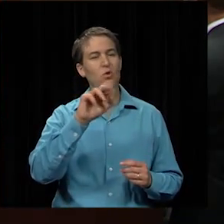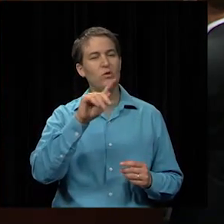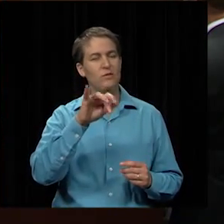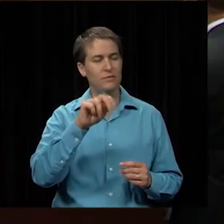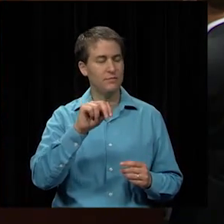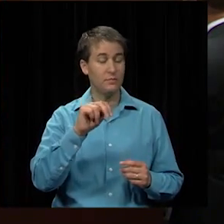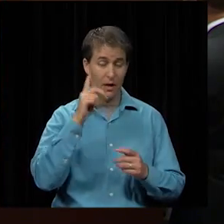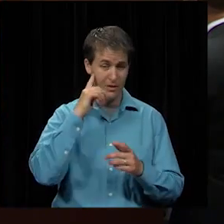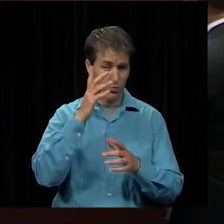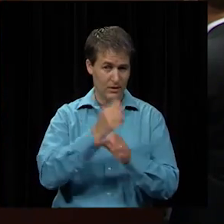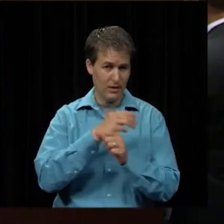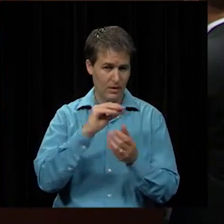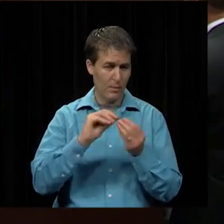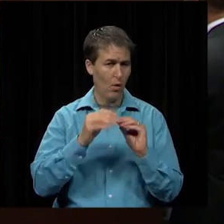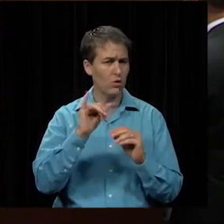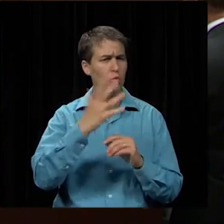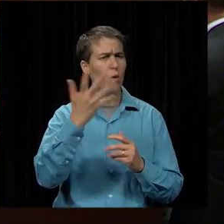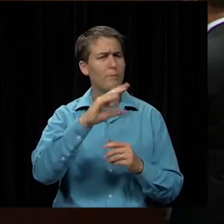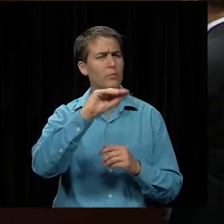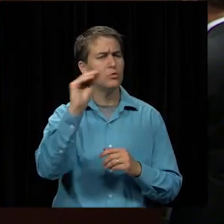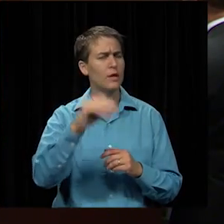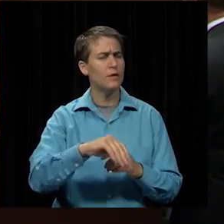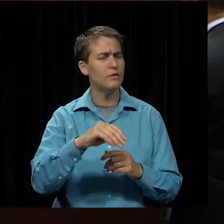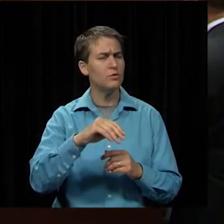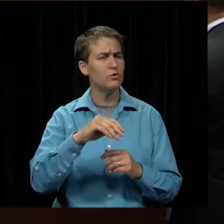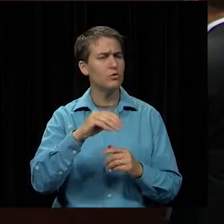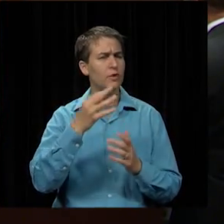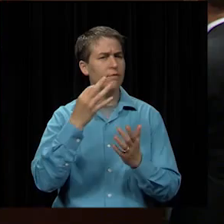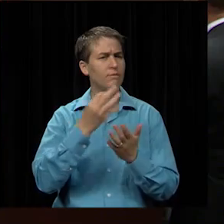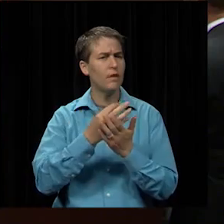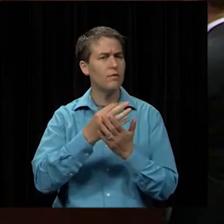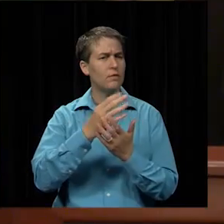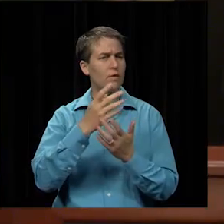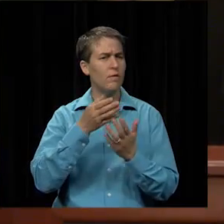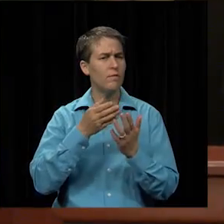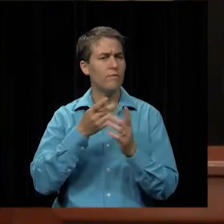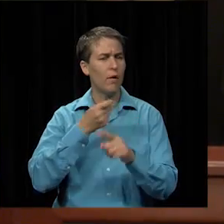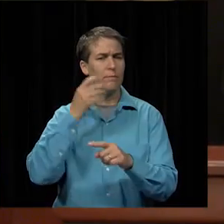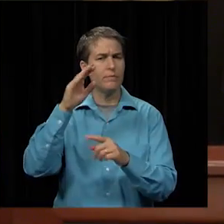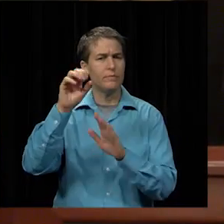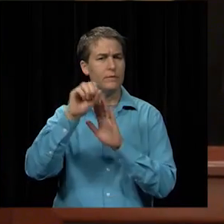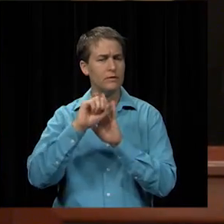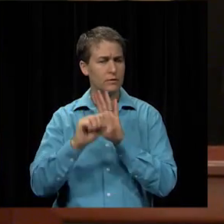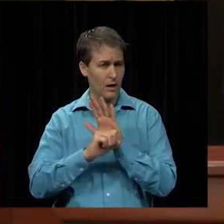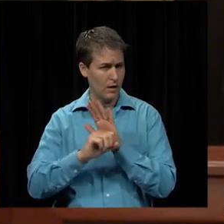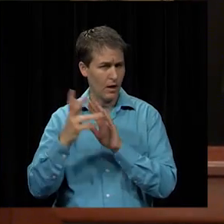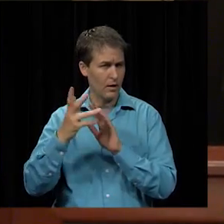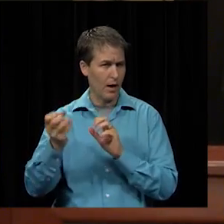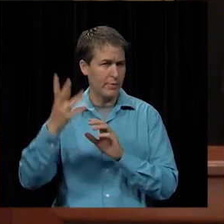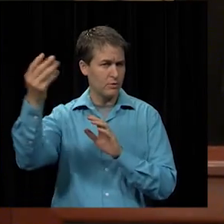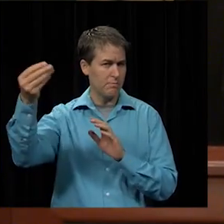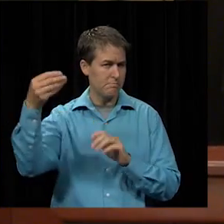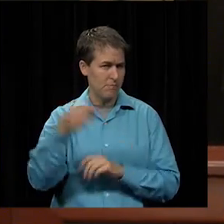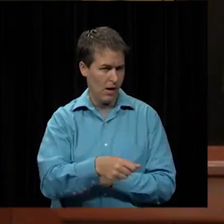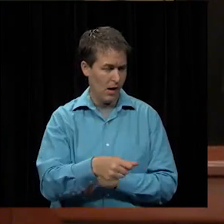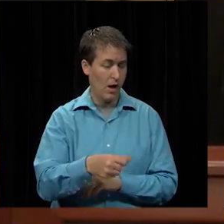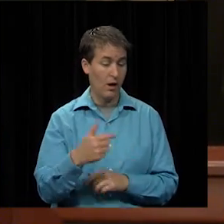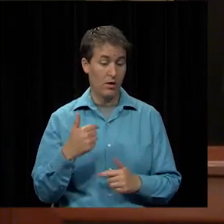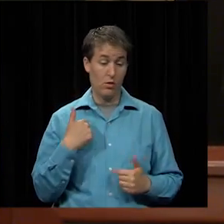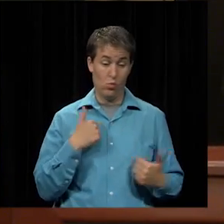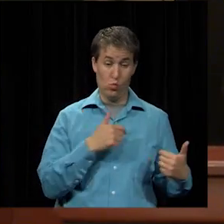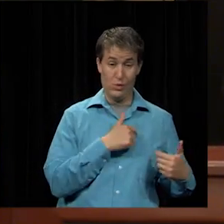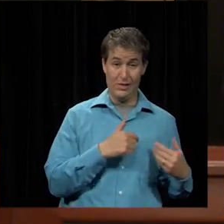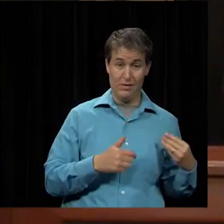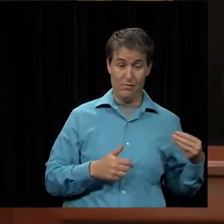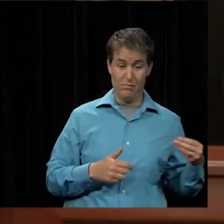get that number it also what percentage is funded by through the state in other words what they pay for and what do we what do we end up